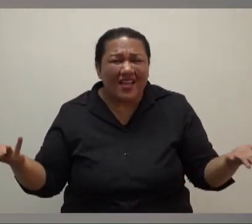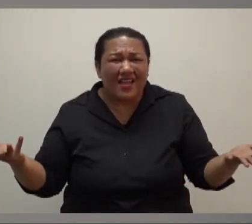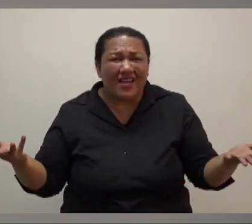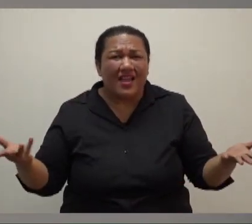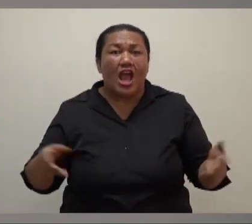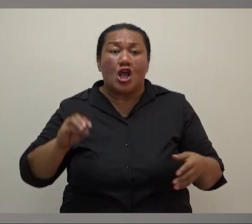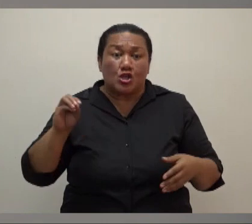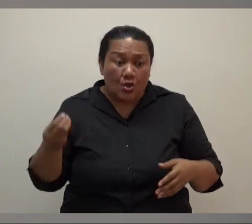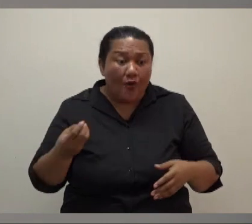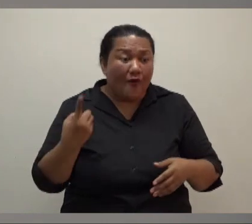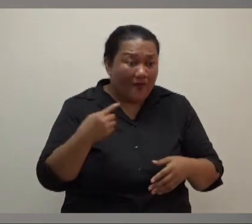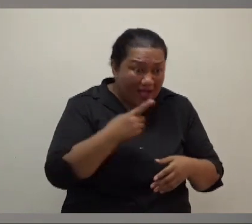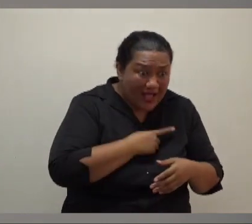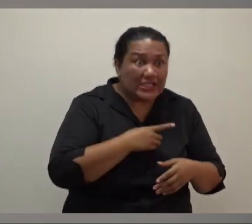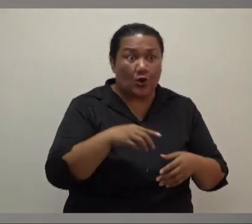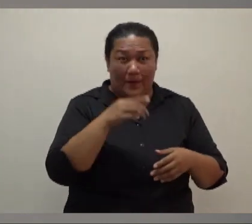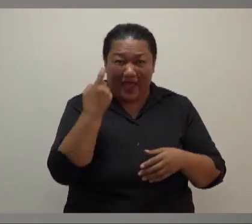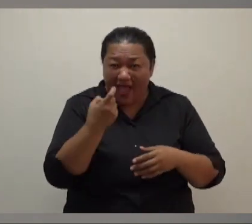agendas. They're not looking at the big picture.